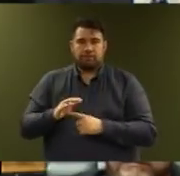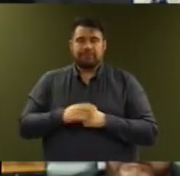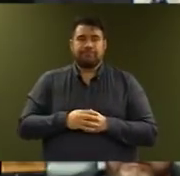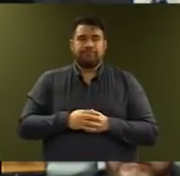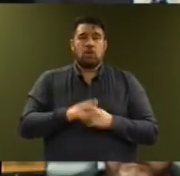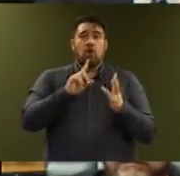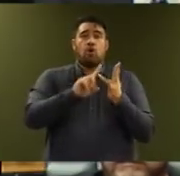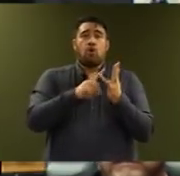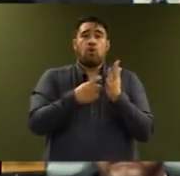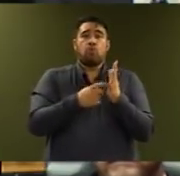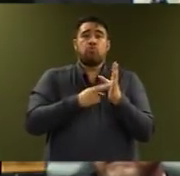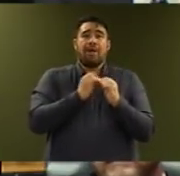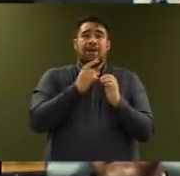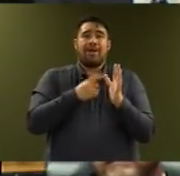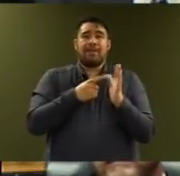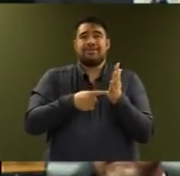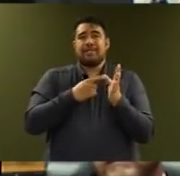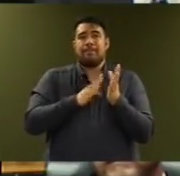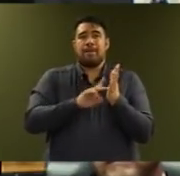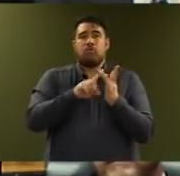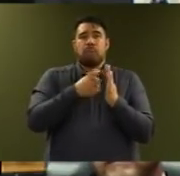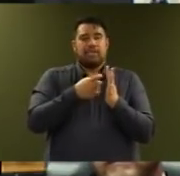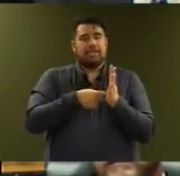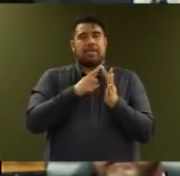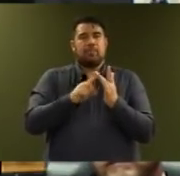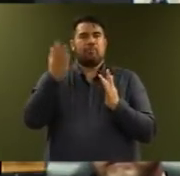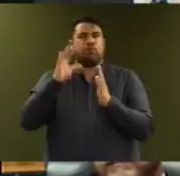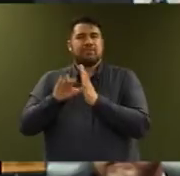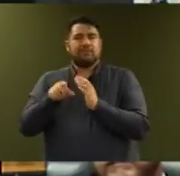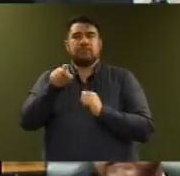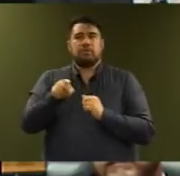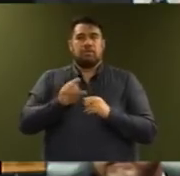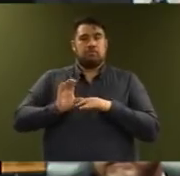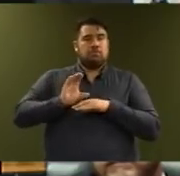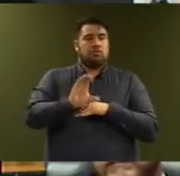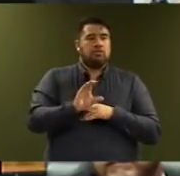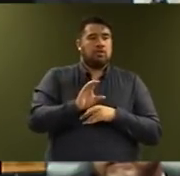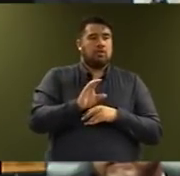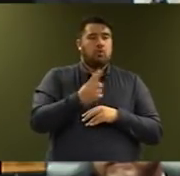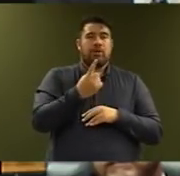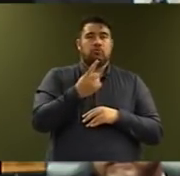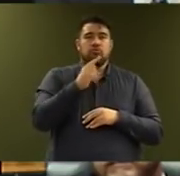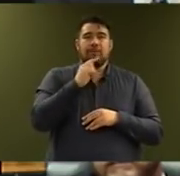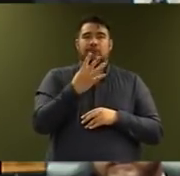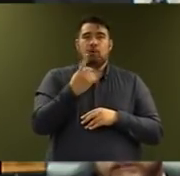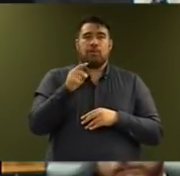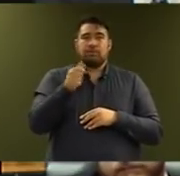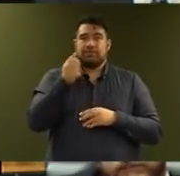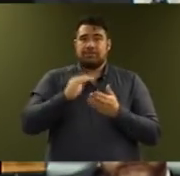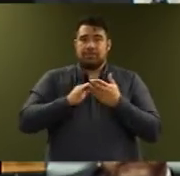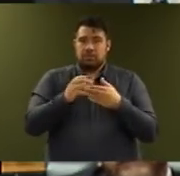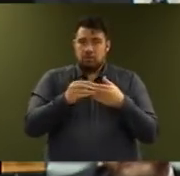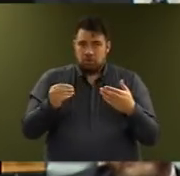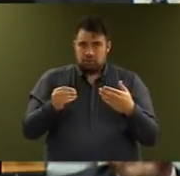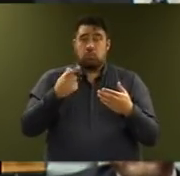Ministry for Children, will receive an additional $141.6 million over the next four years, so more children